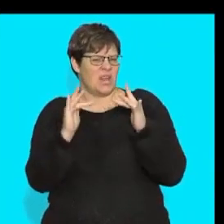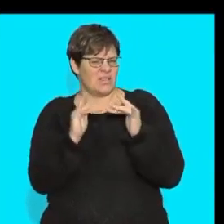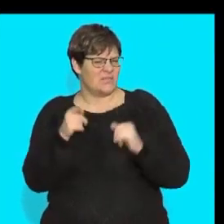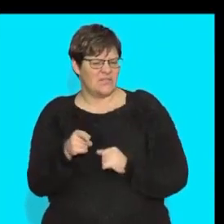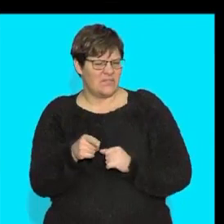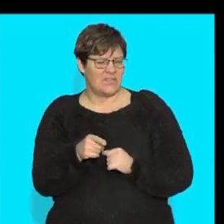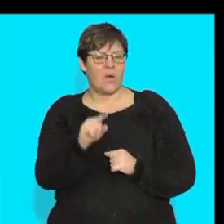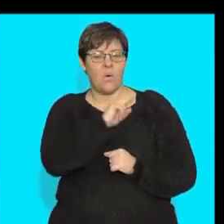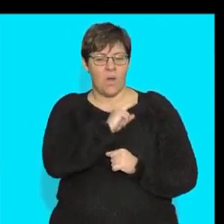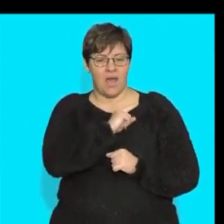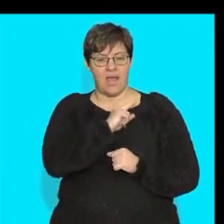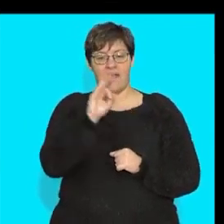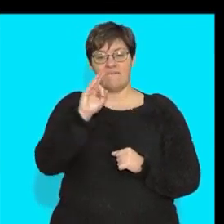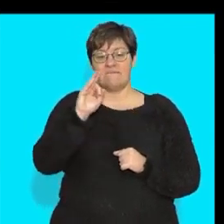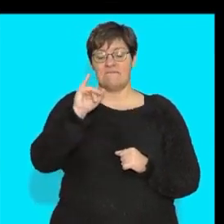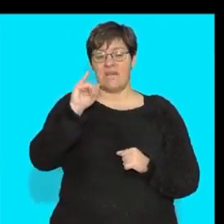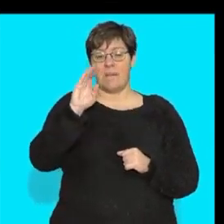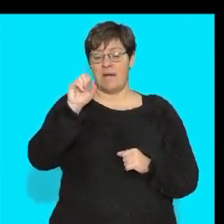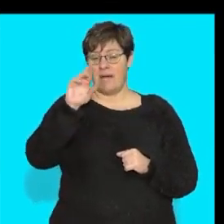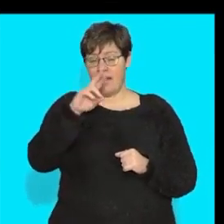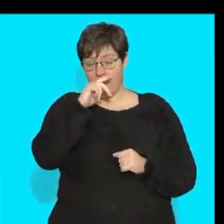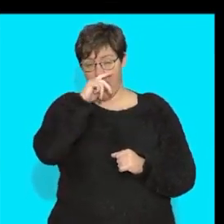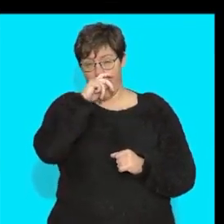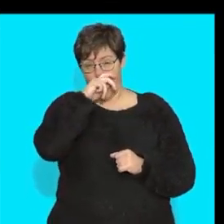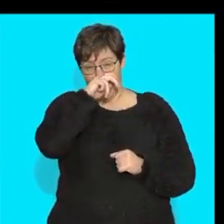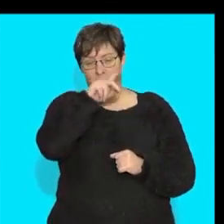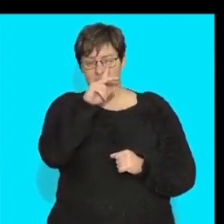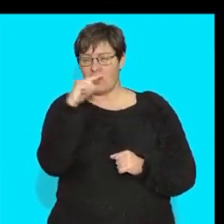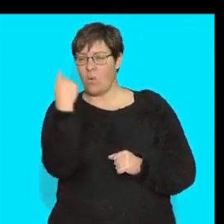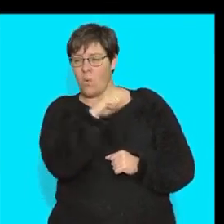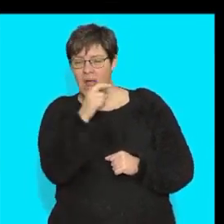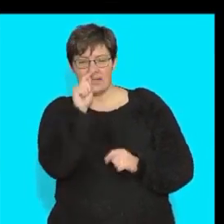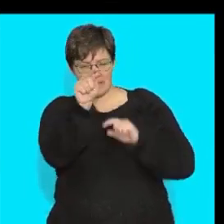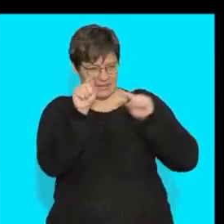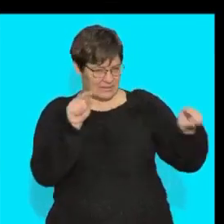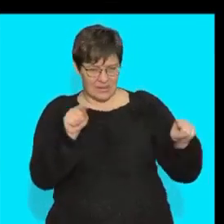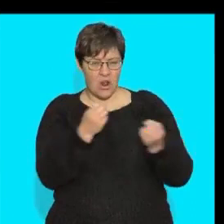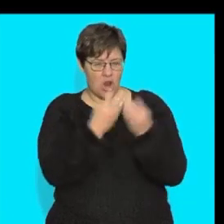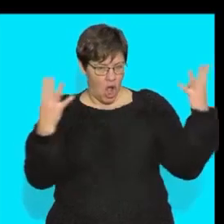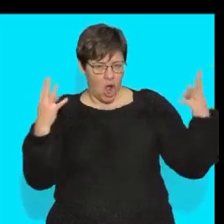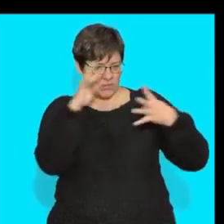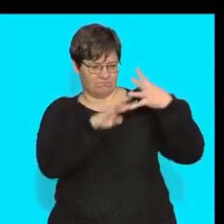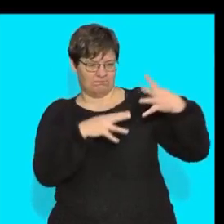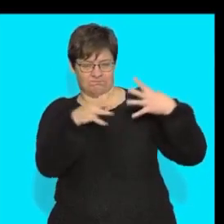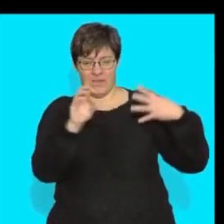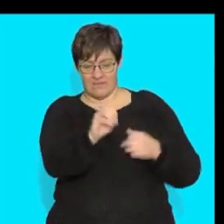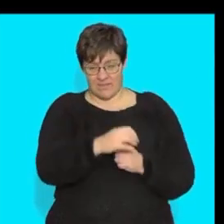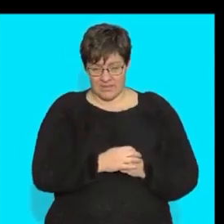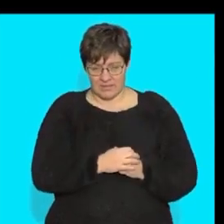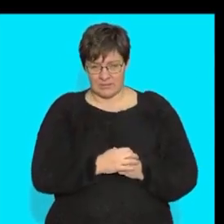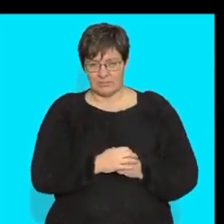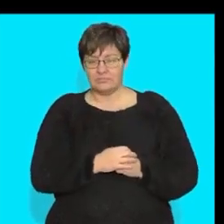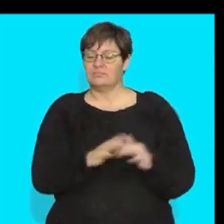the fibers if you have a look here look at the white you can see a lot of the matrix right this is the most